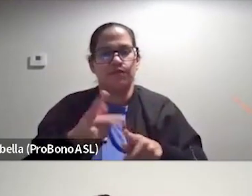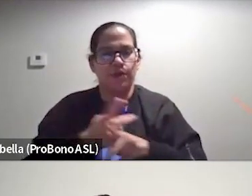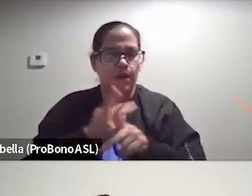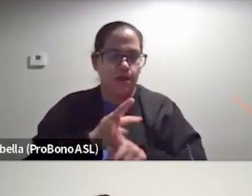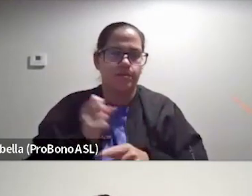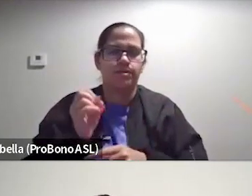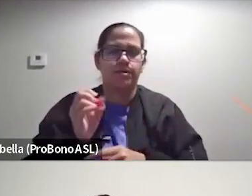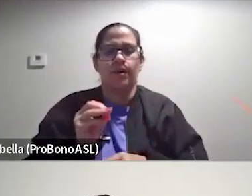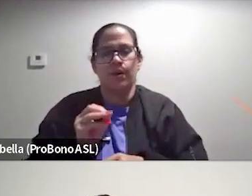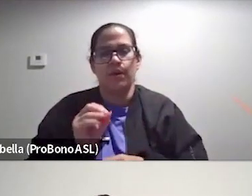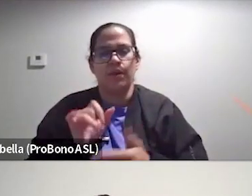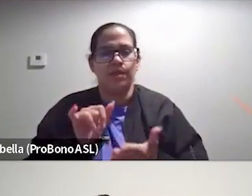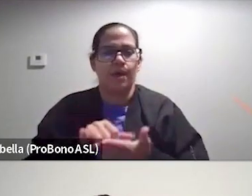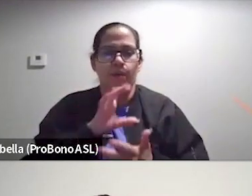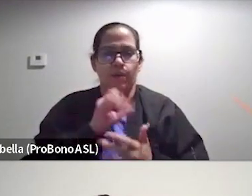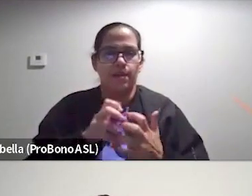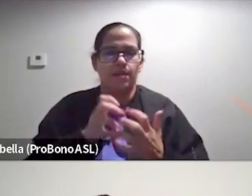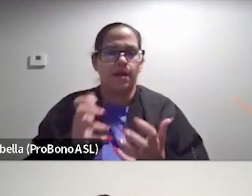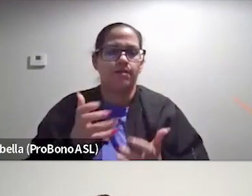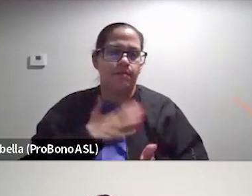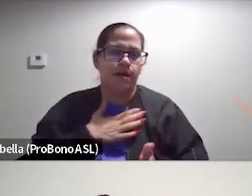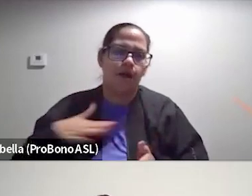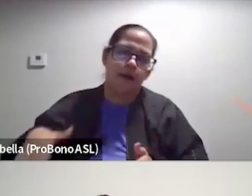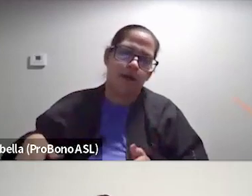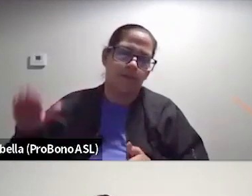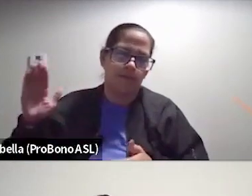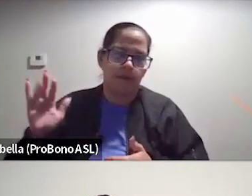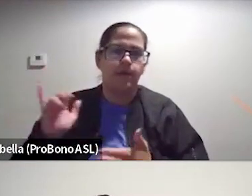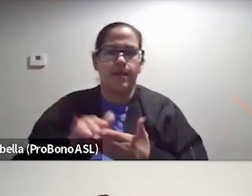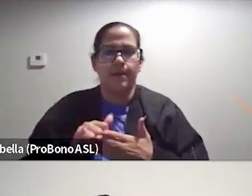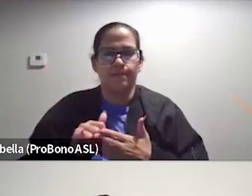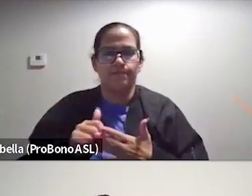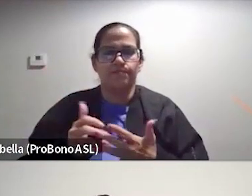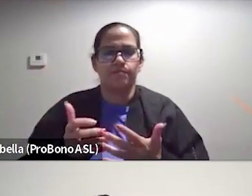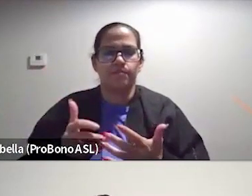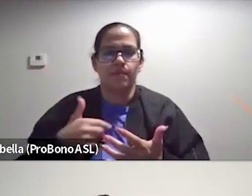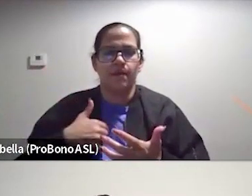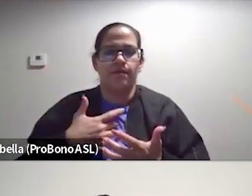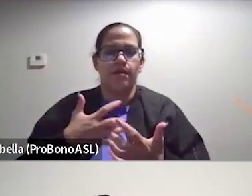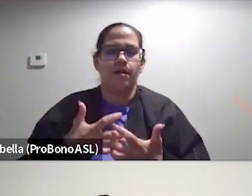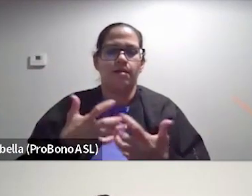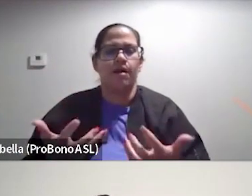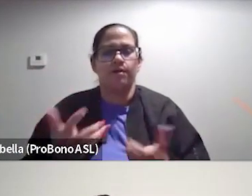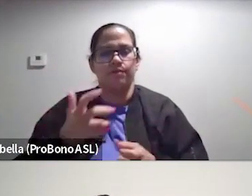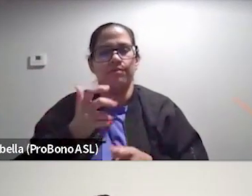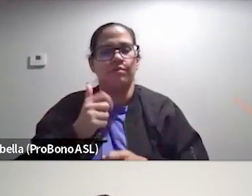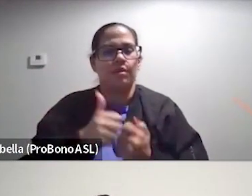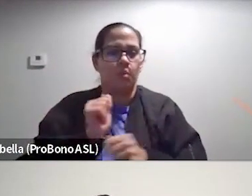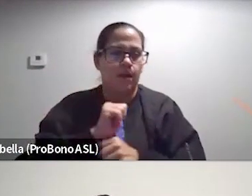that was a lot of my upbringing that brought me a lot of like to the work that I was doing with